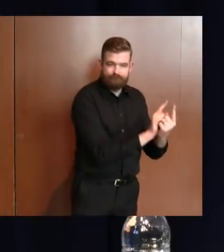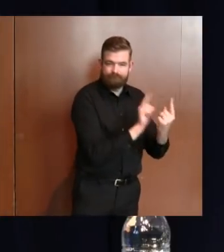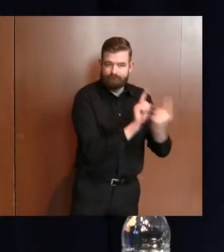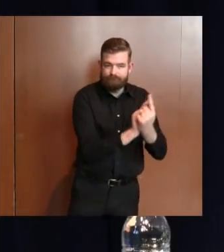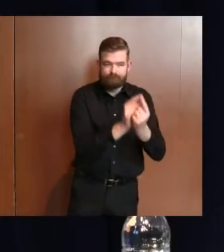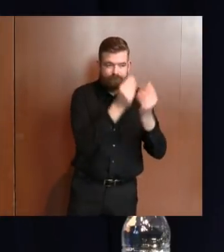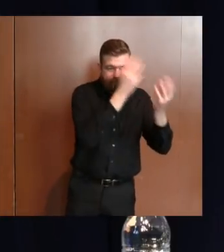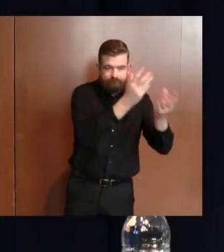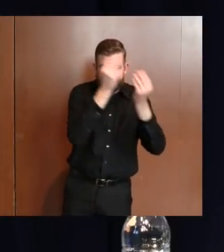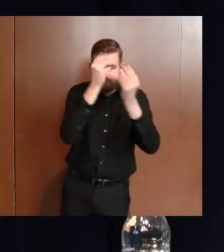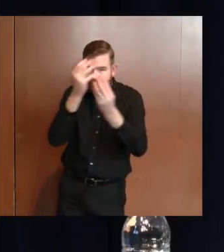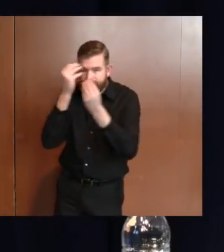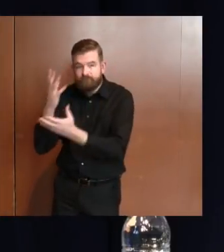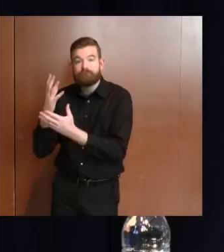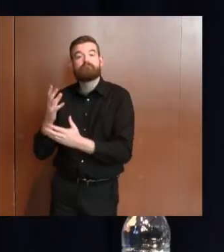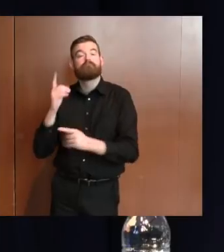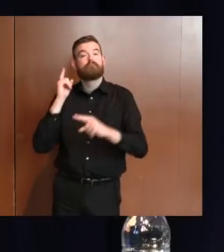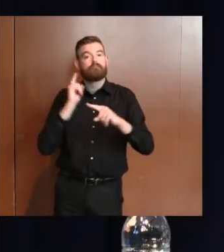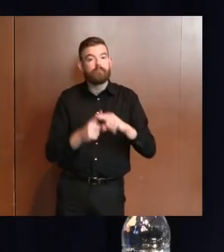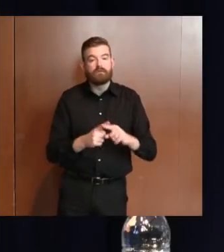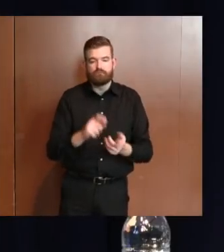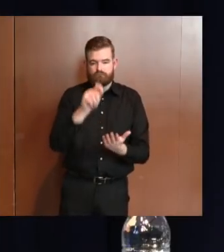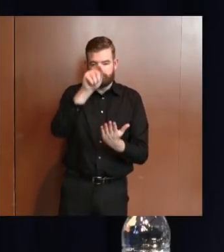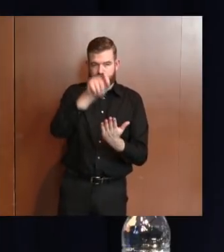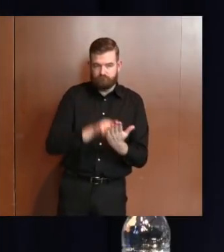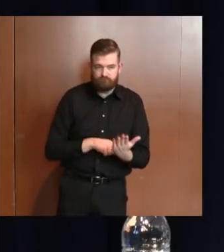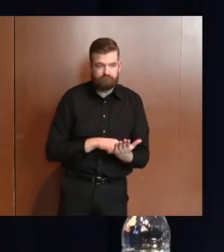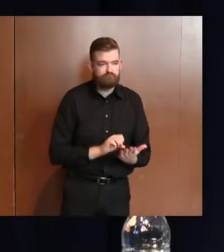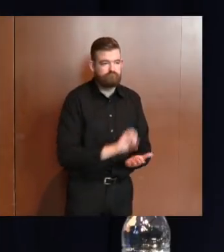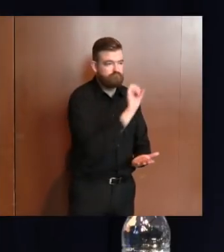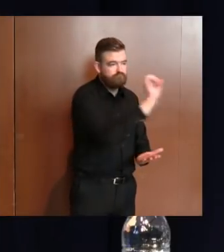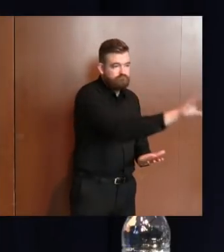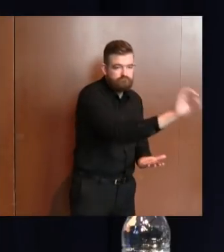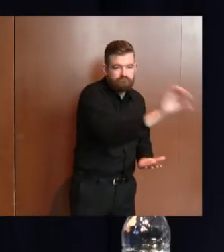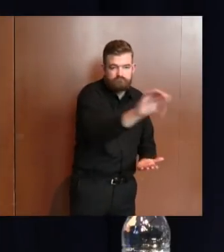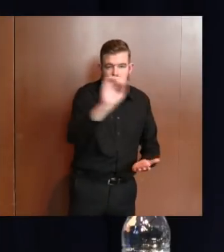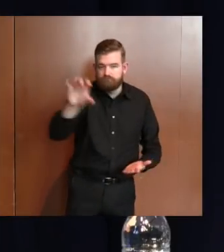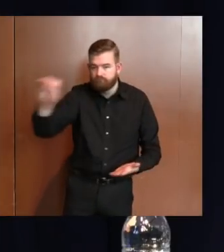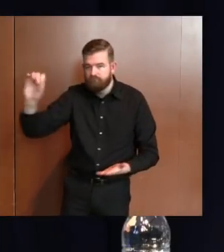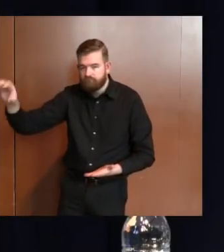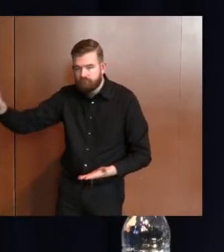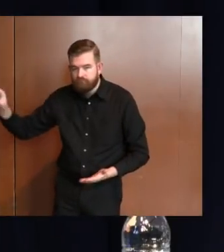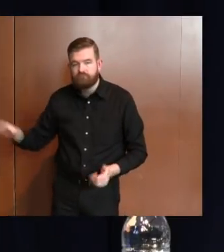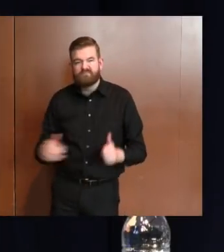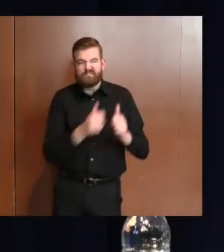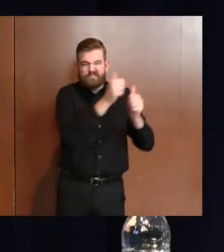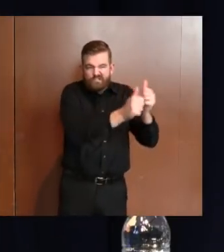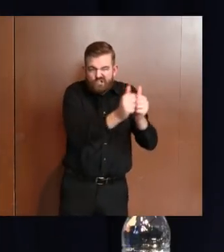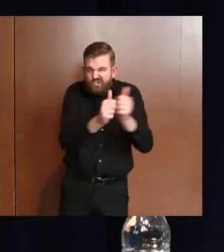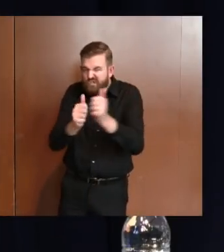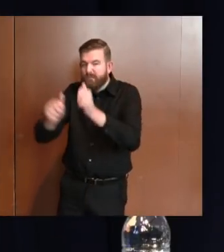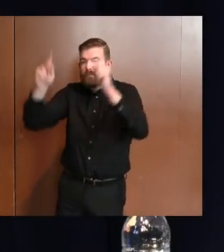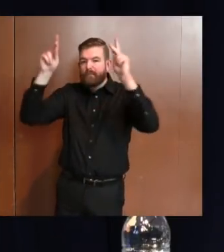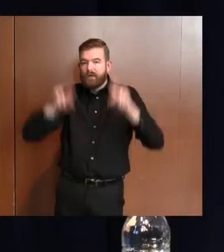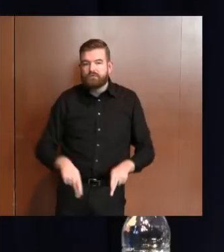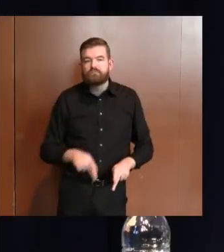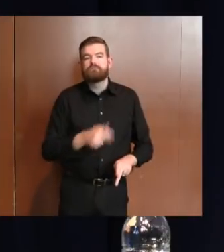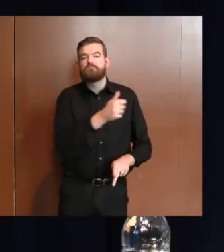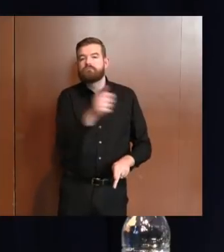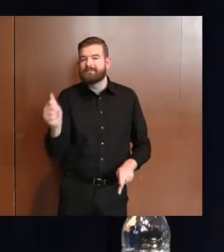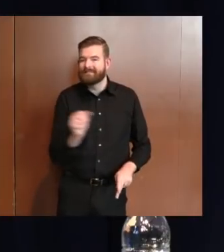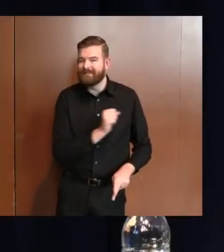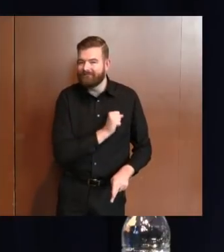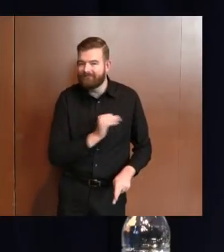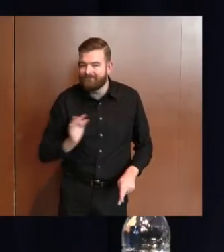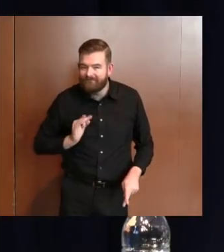In person and in writing to all staff members. Notification via